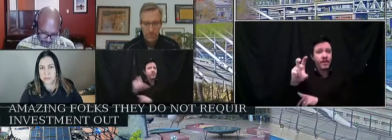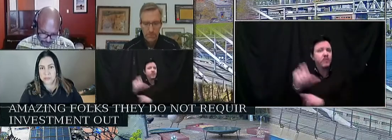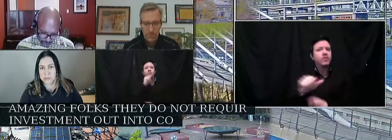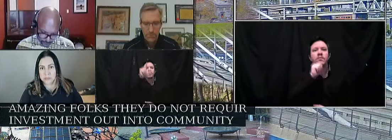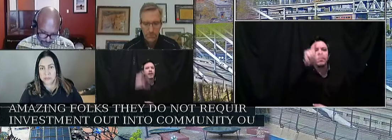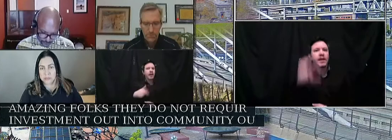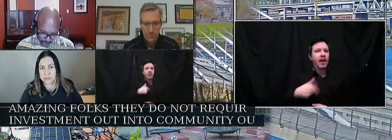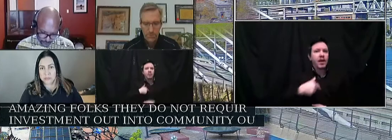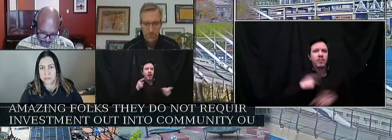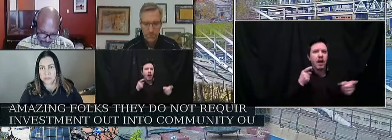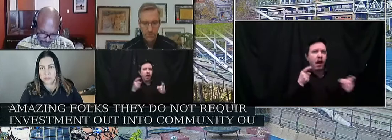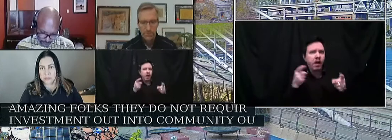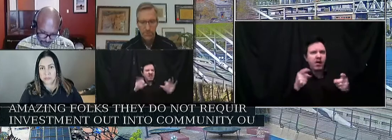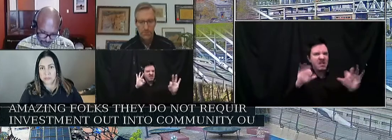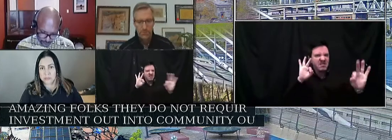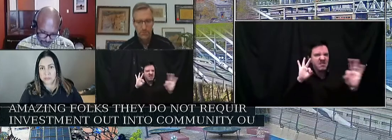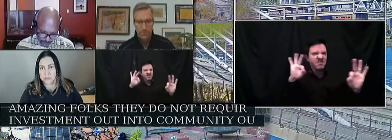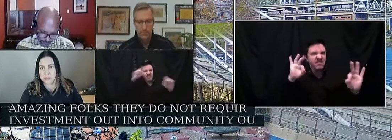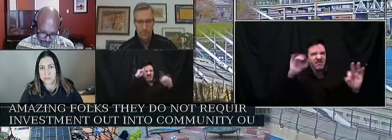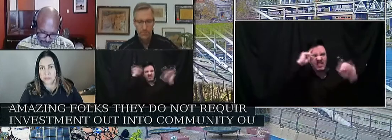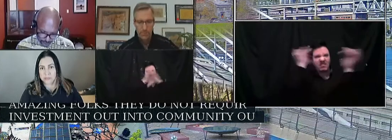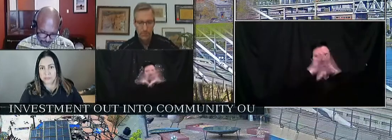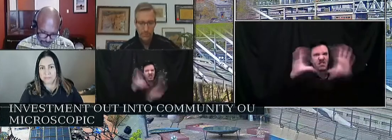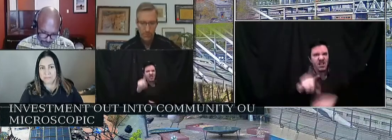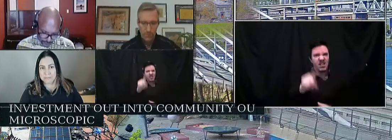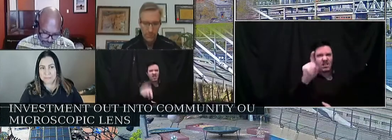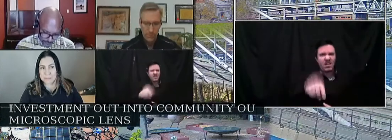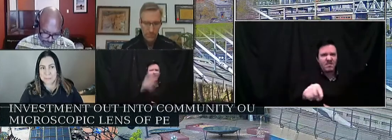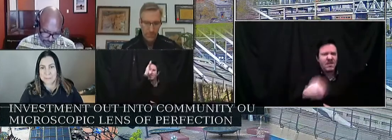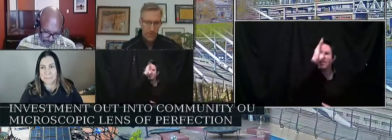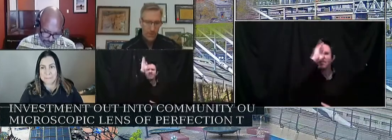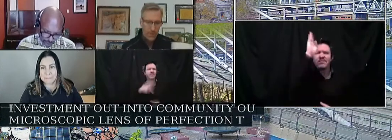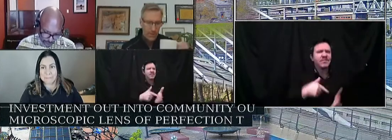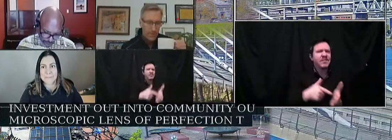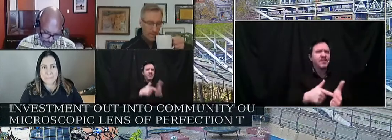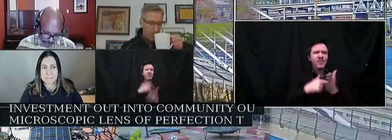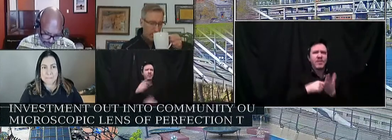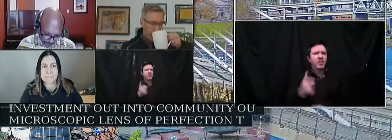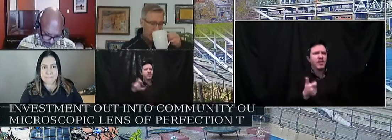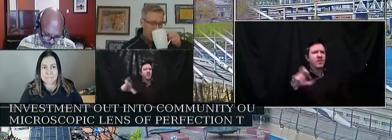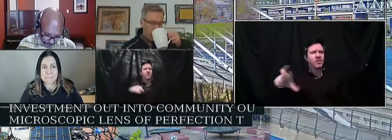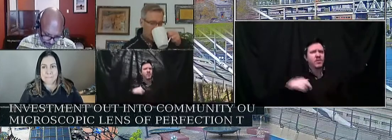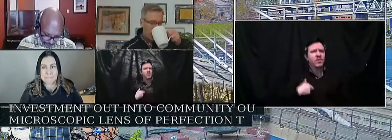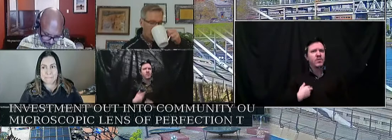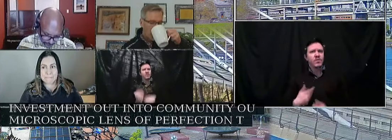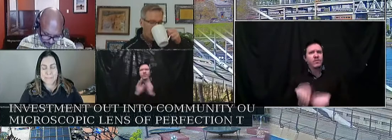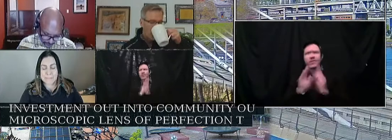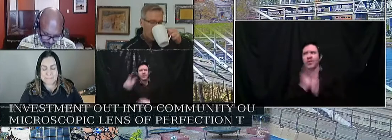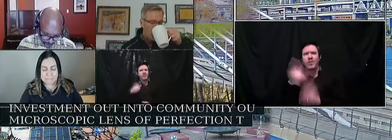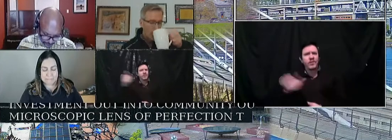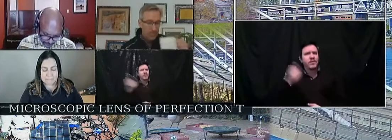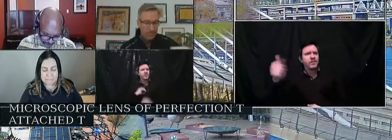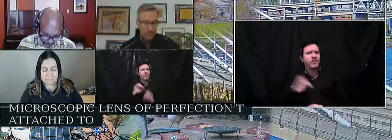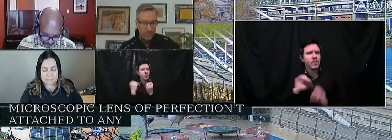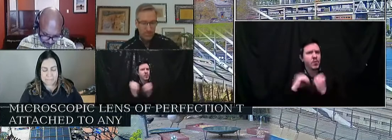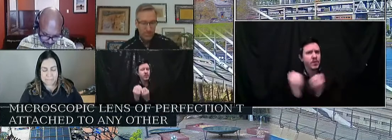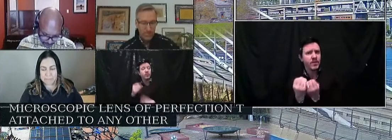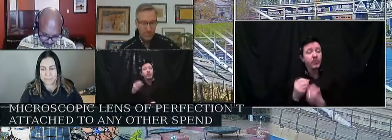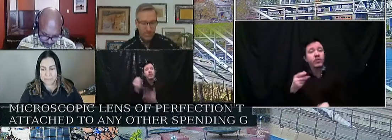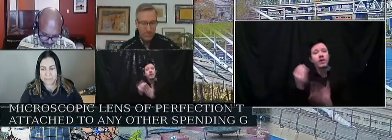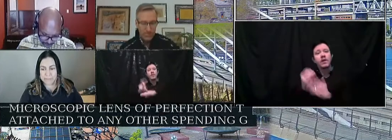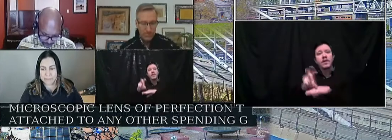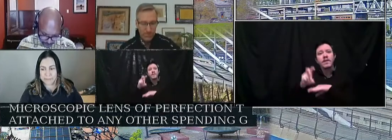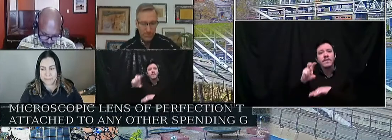lens of perfection that has never been required or attached to any other spending government has done. This investment isn't forward